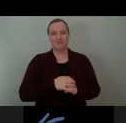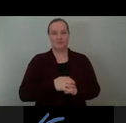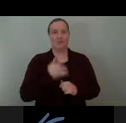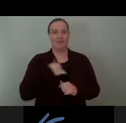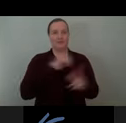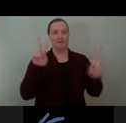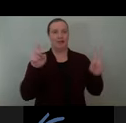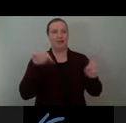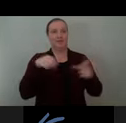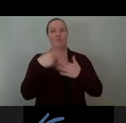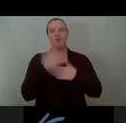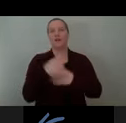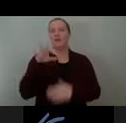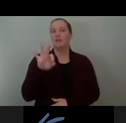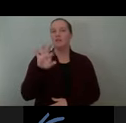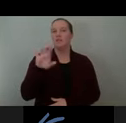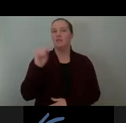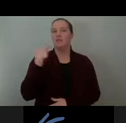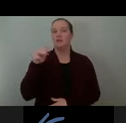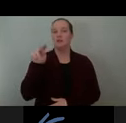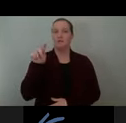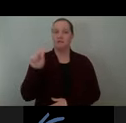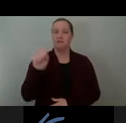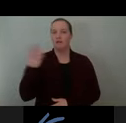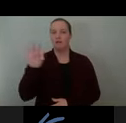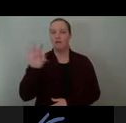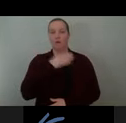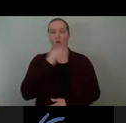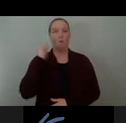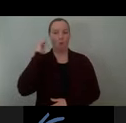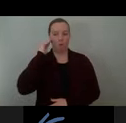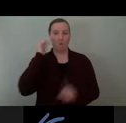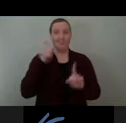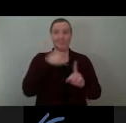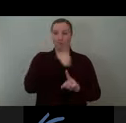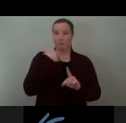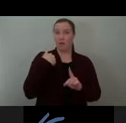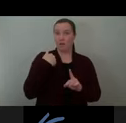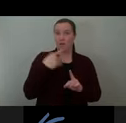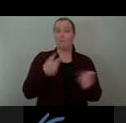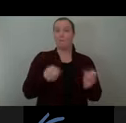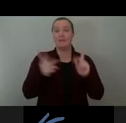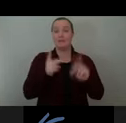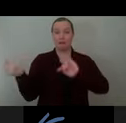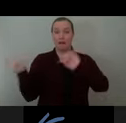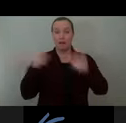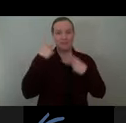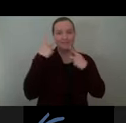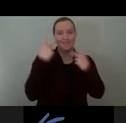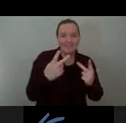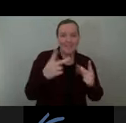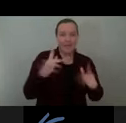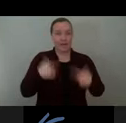So more broadly, when we look at Toronto, it's a home and a destination to many. It has a shared layered history, a place for communities